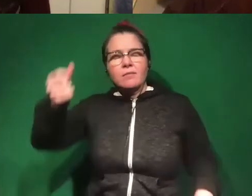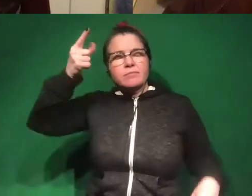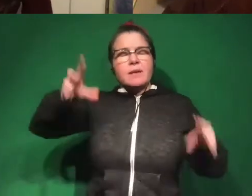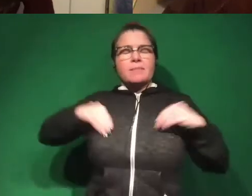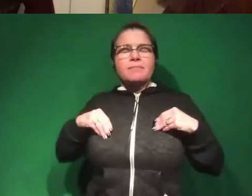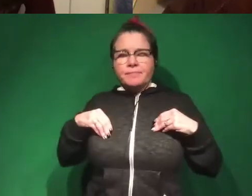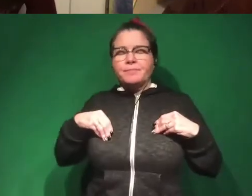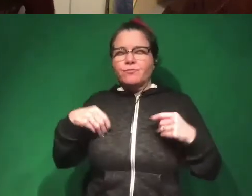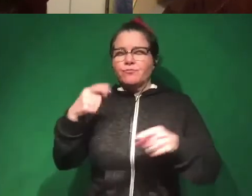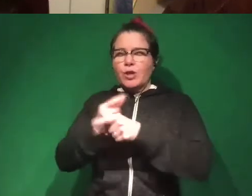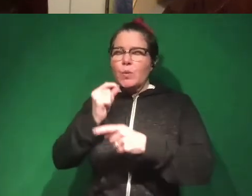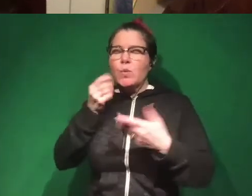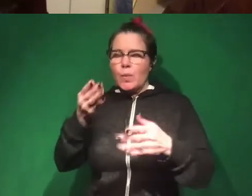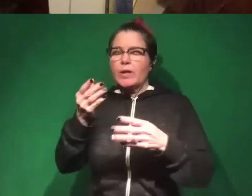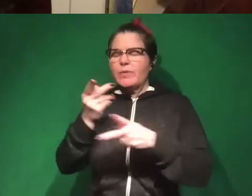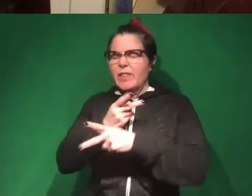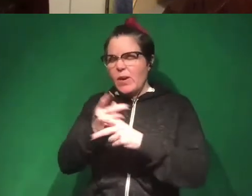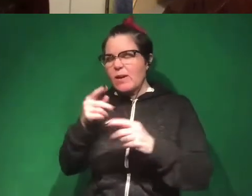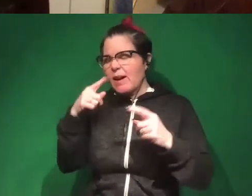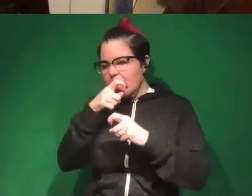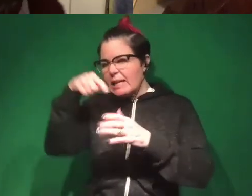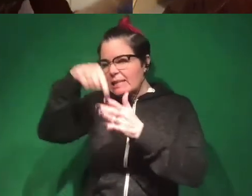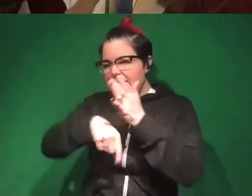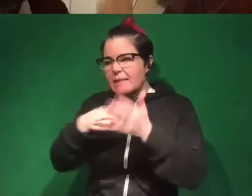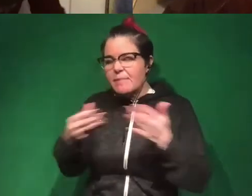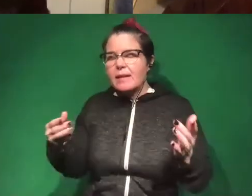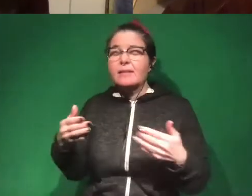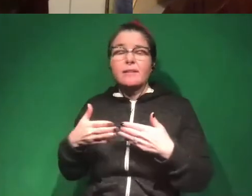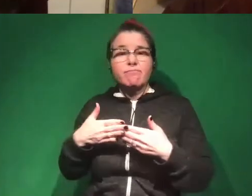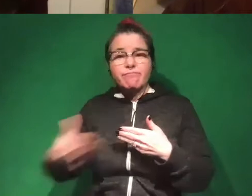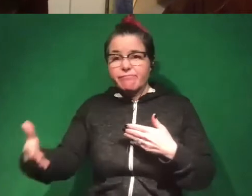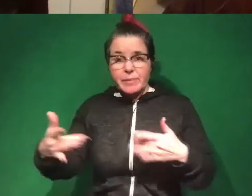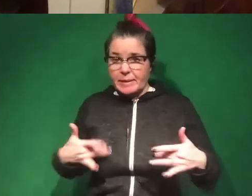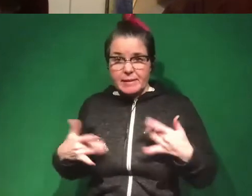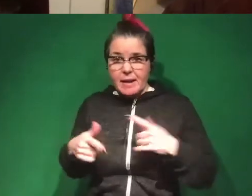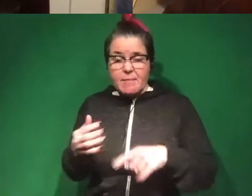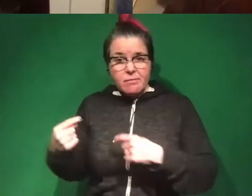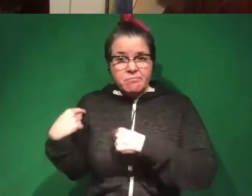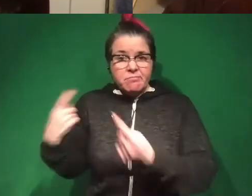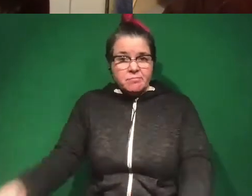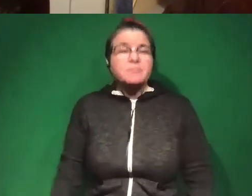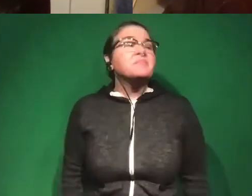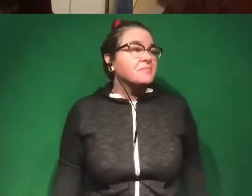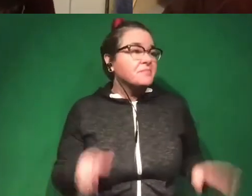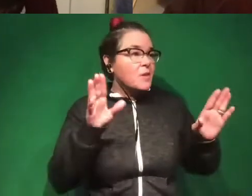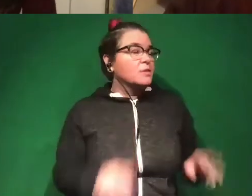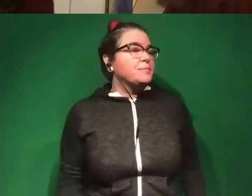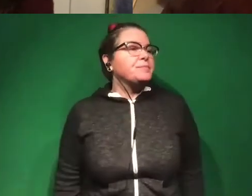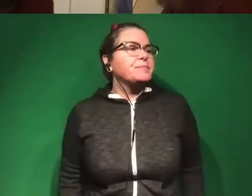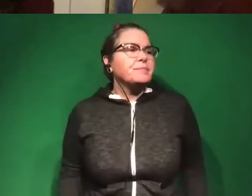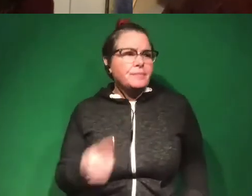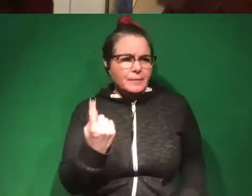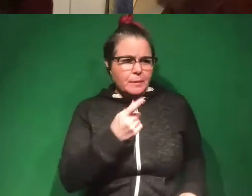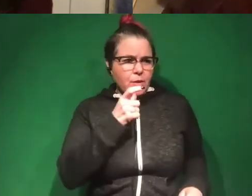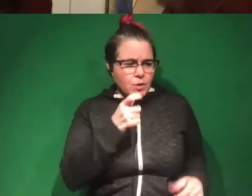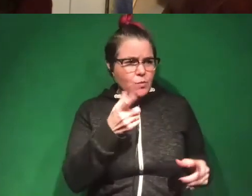to figure out really complicated and deep things. And so from there, I've just been very excited about it ever since. Awesome. Yeah. So for someone who's